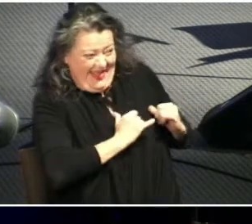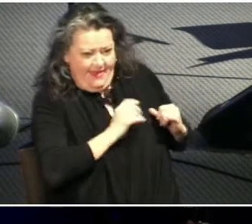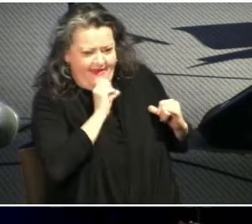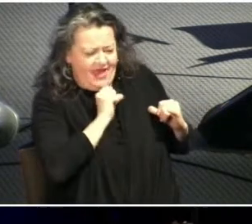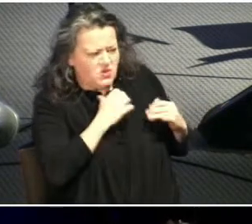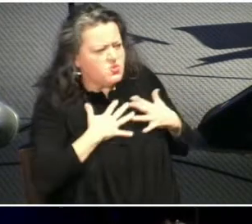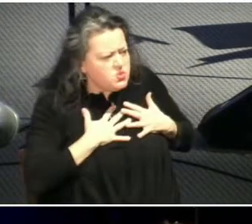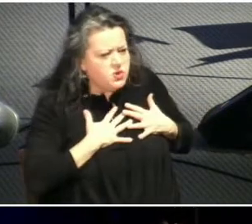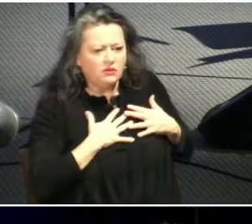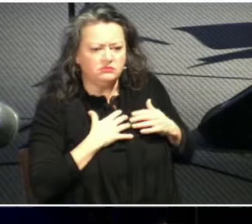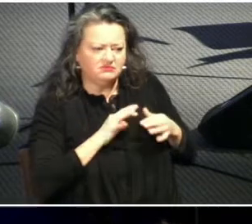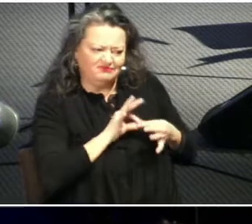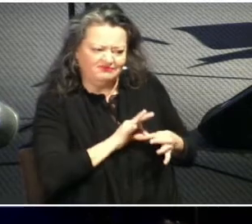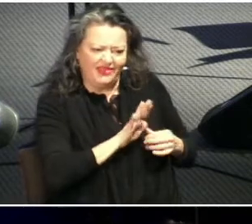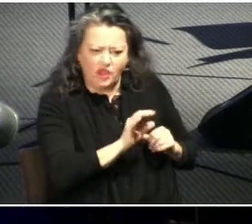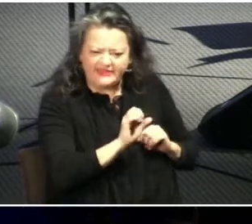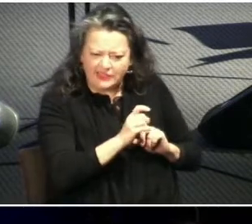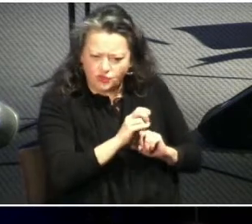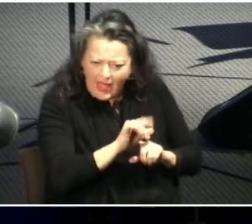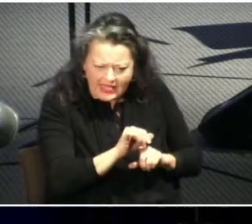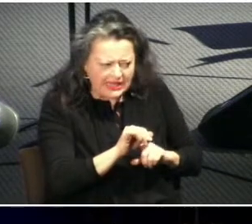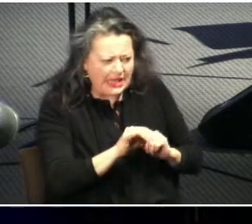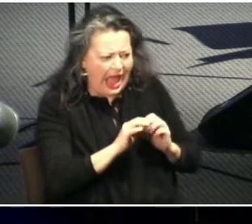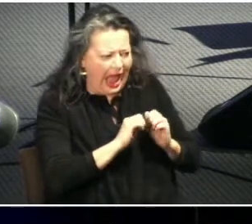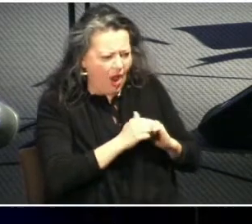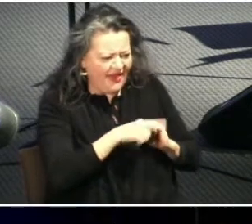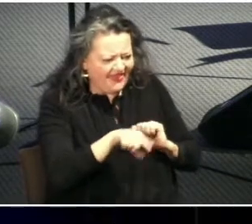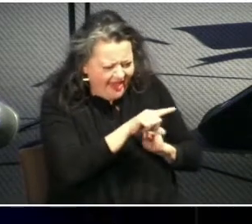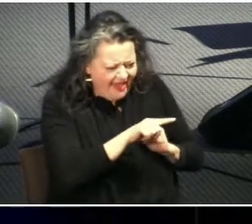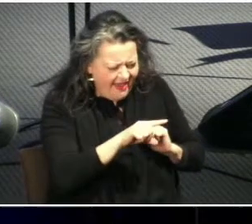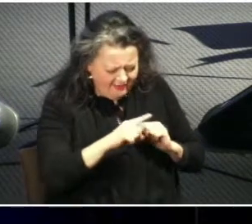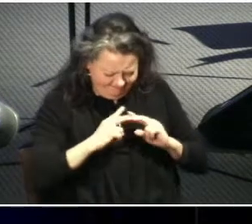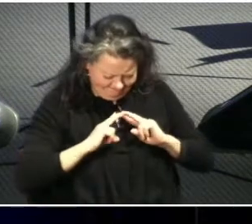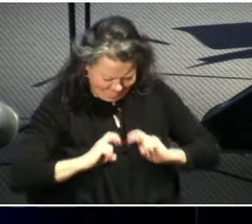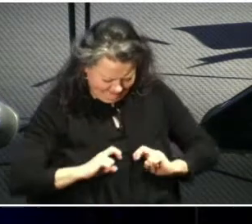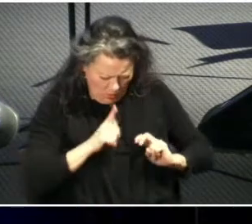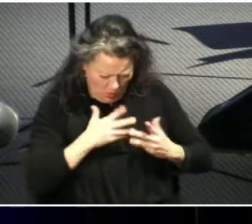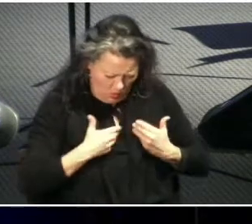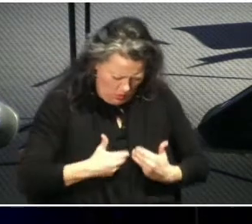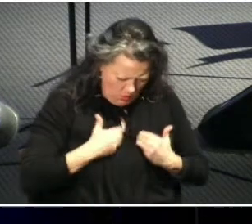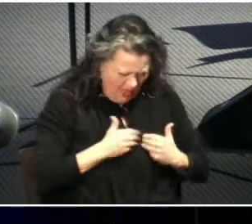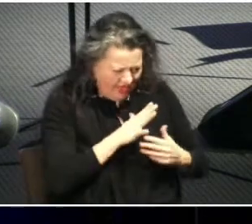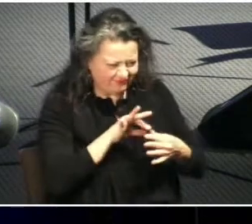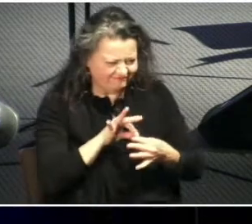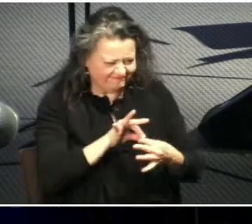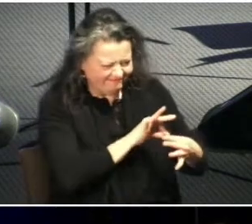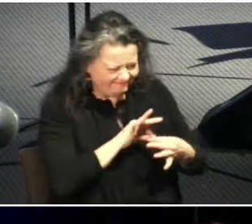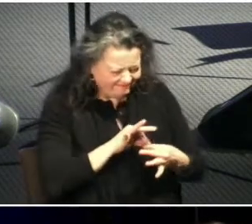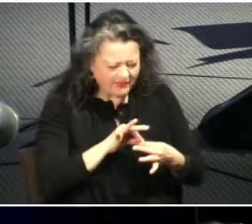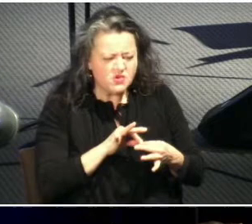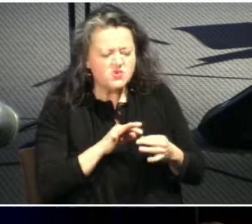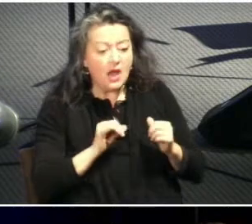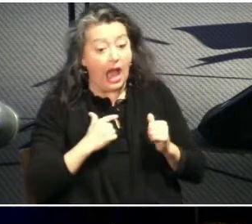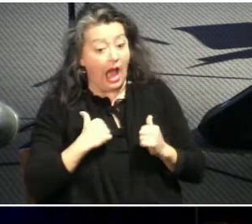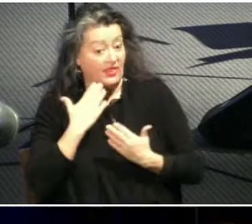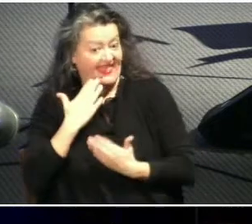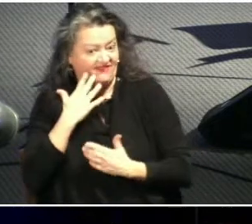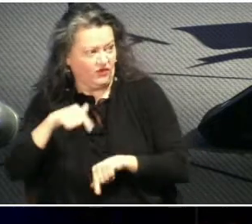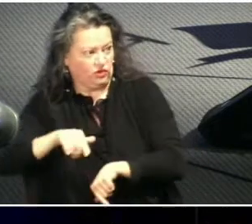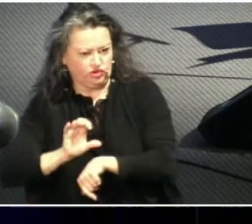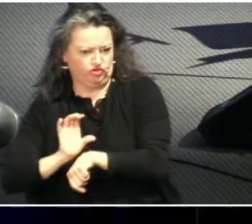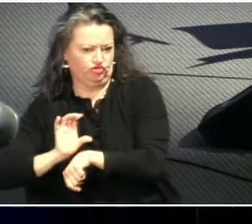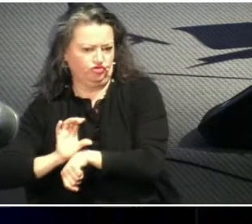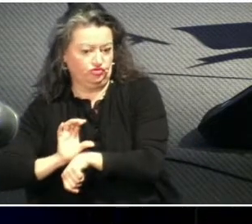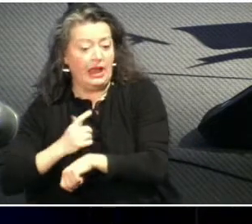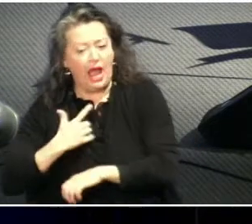their sexuality and their interpersonal relationships and i'm very thankful for svbc i've